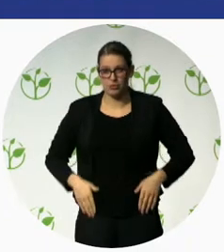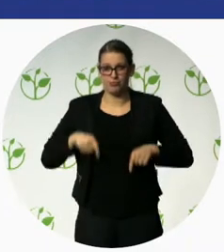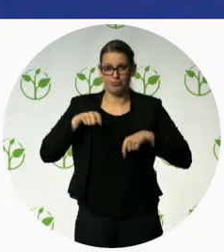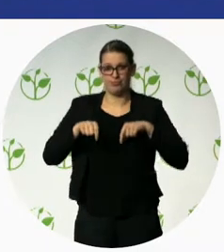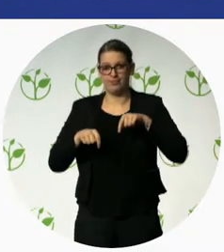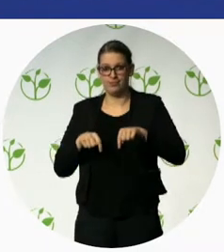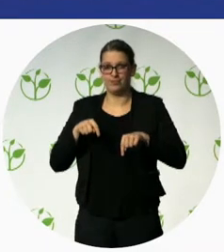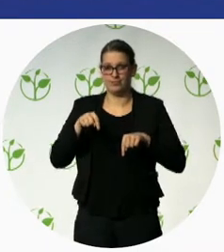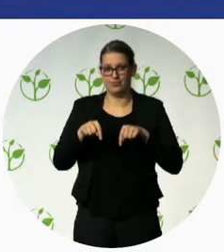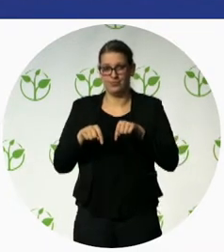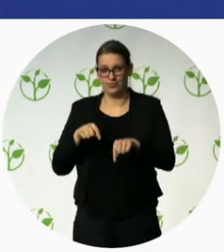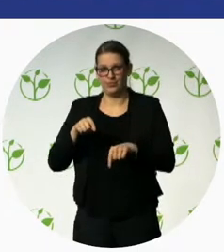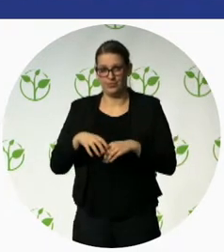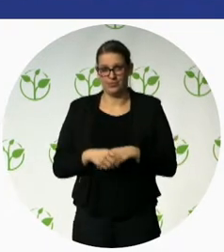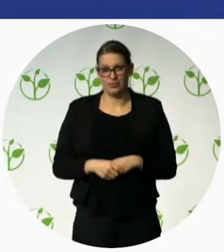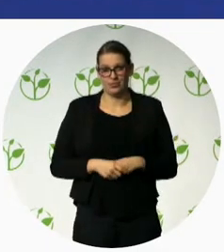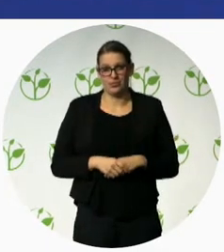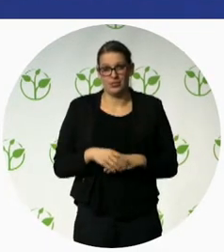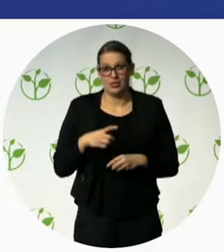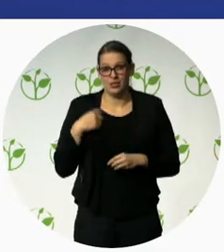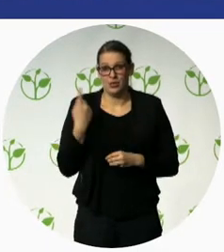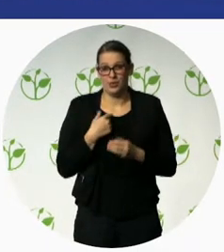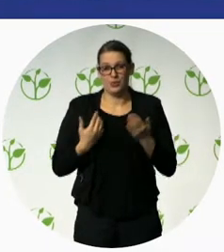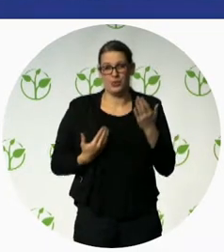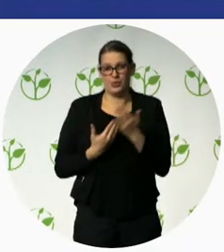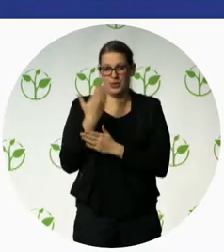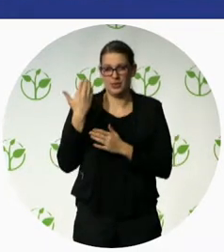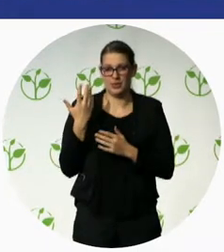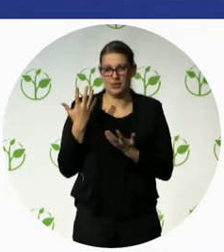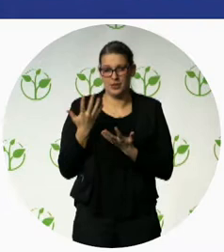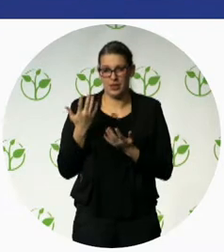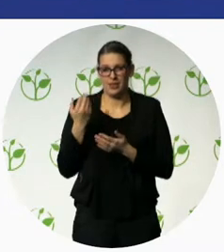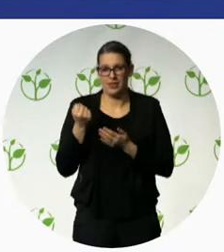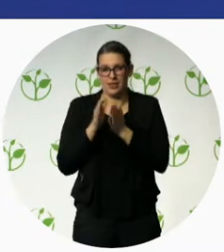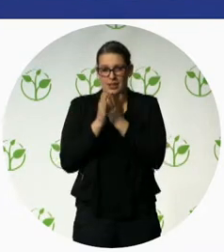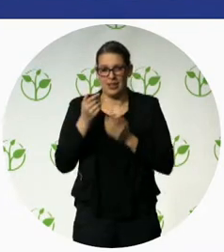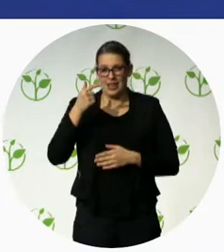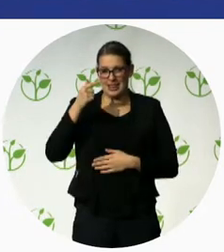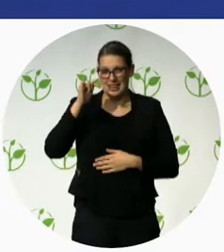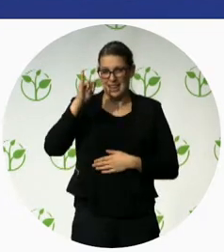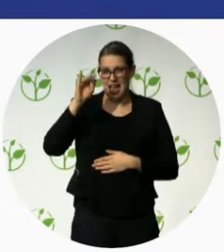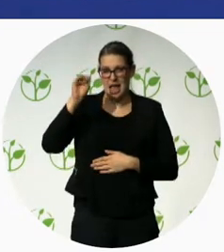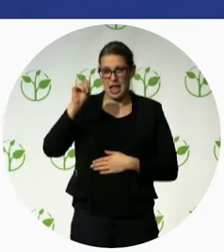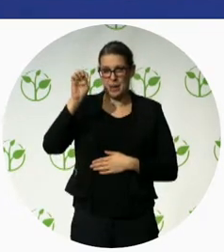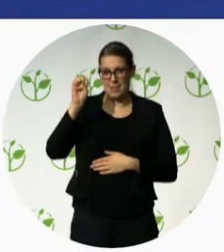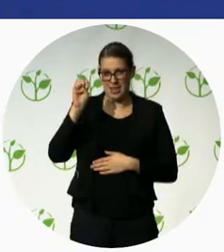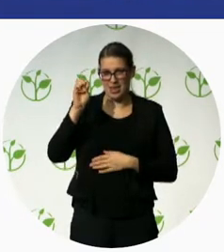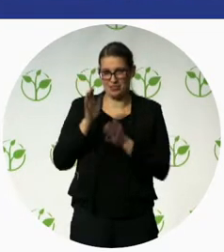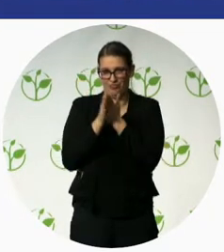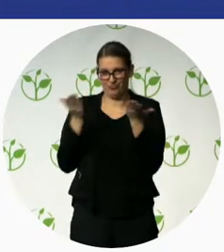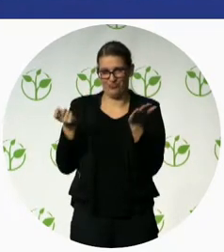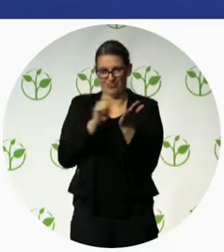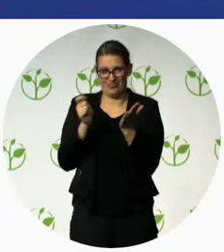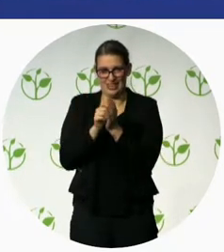featured in the time magazine as one of the 50 best inventions of the world for 2009 it has so far been used